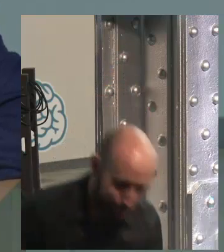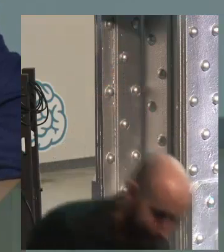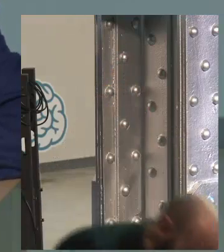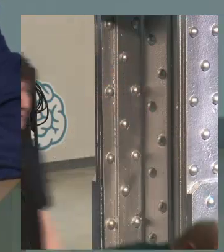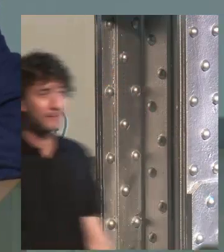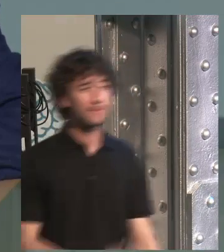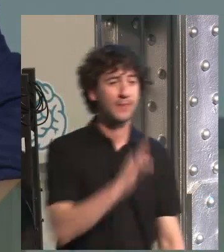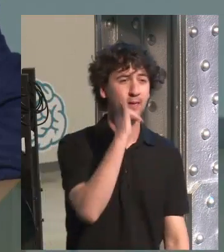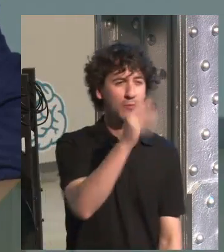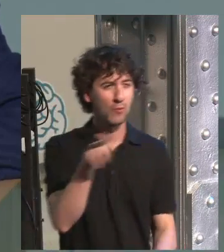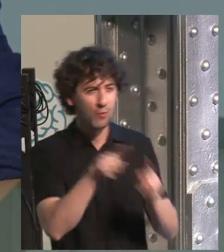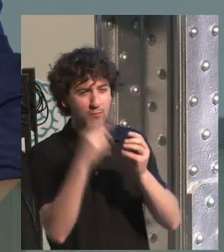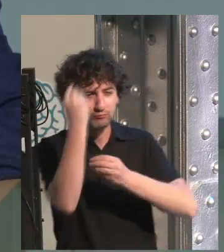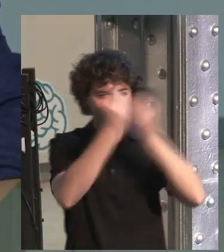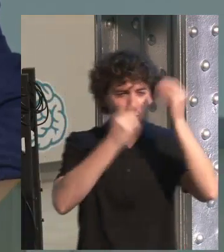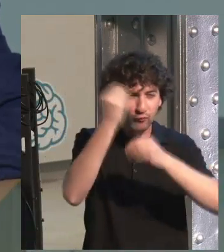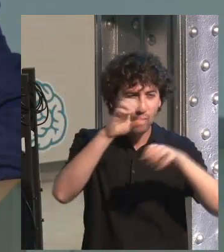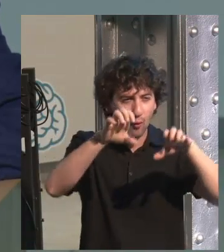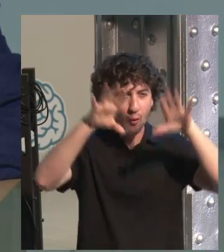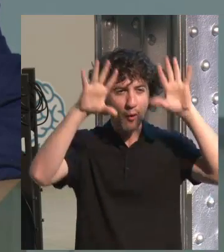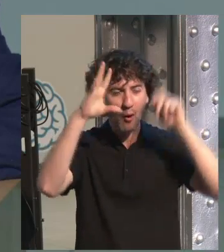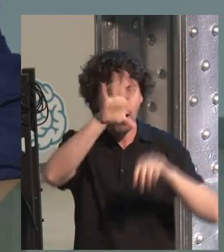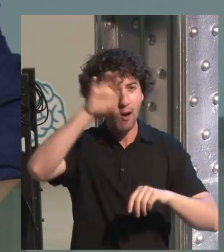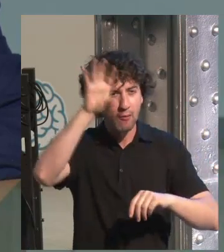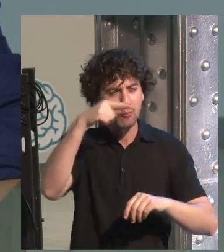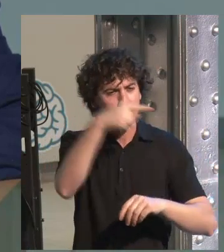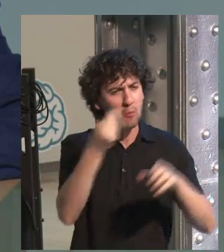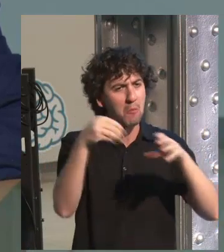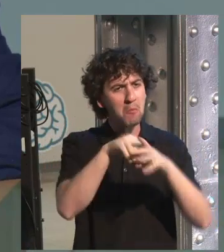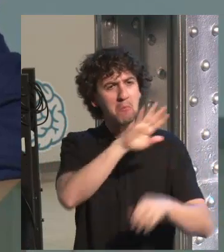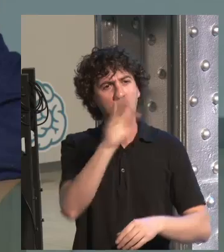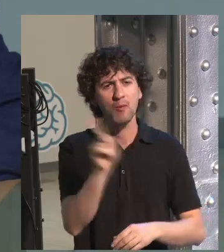because we are mammals and we have this brain structure.